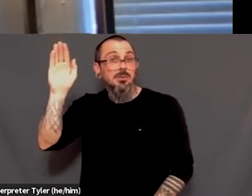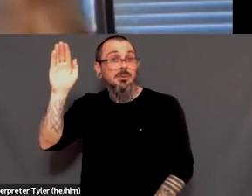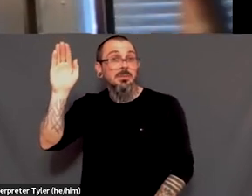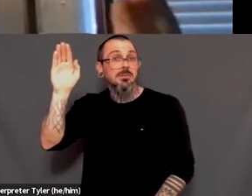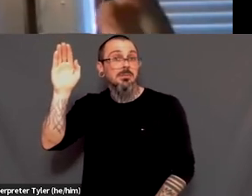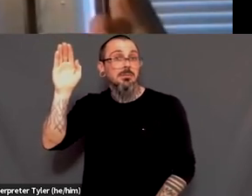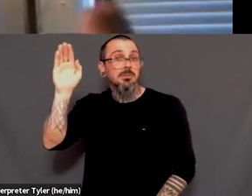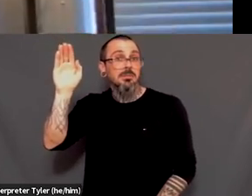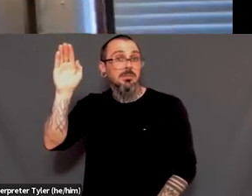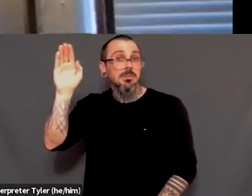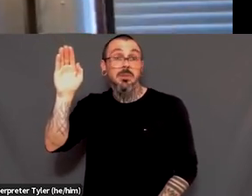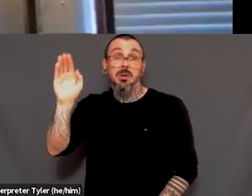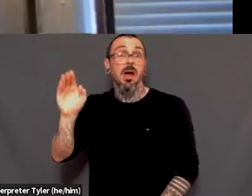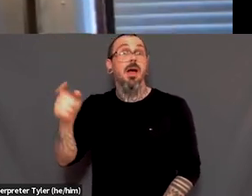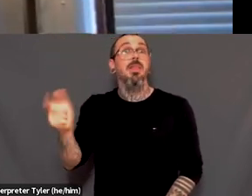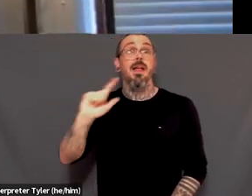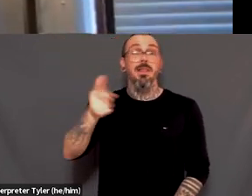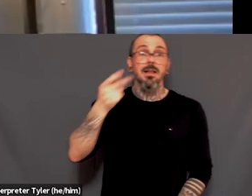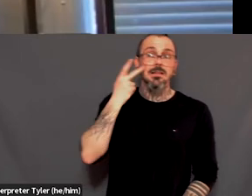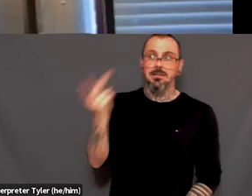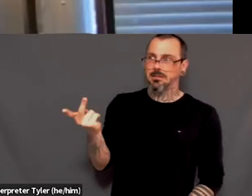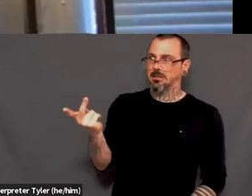a big shock to me. So, um,